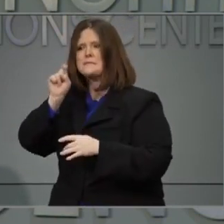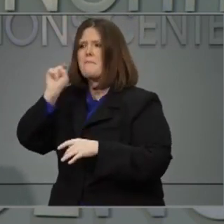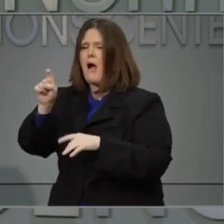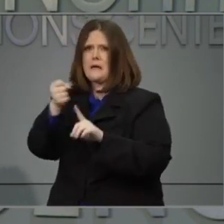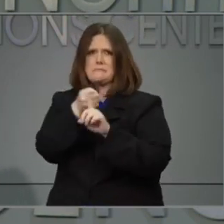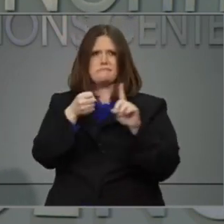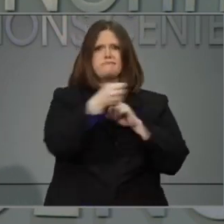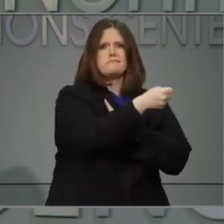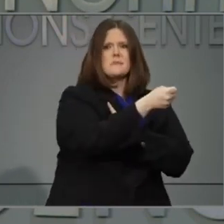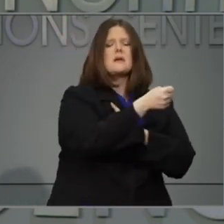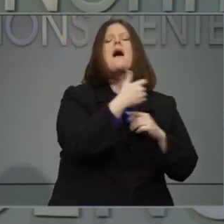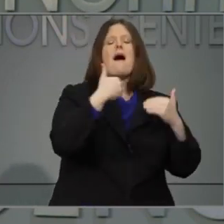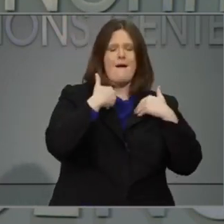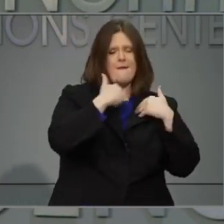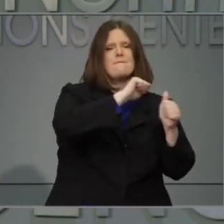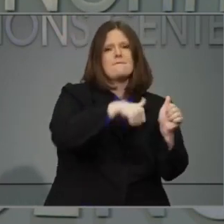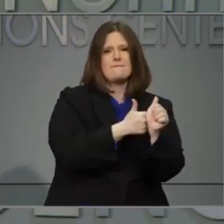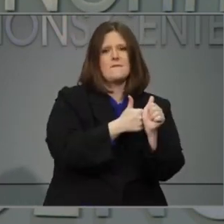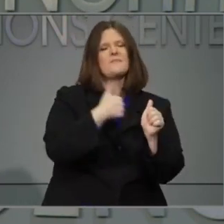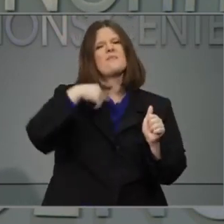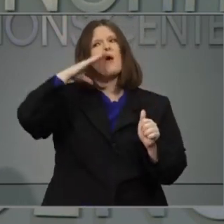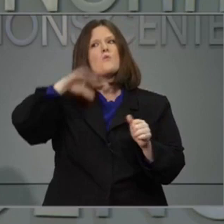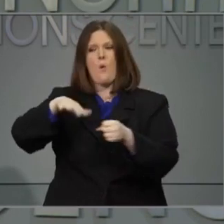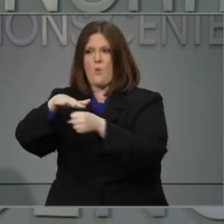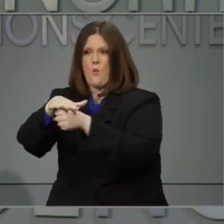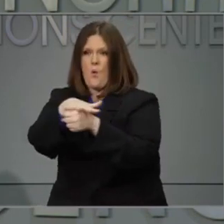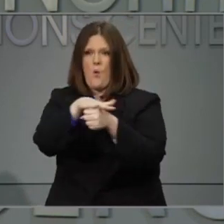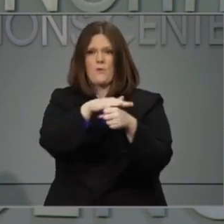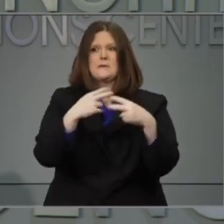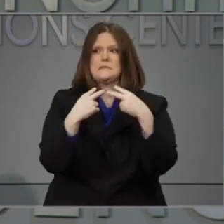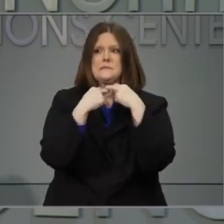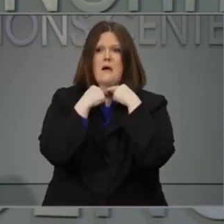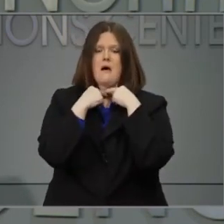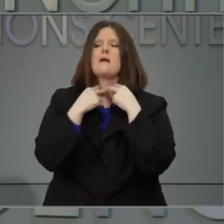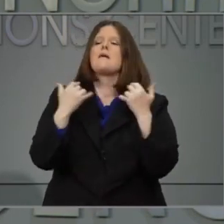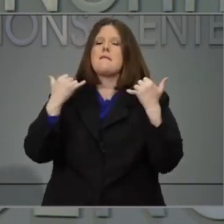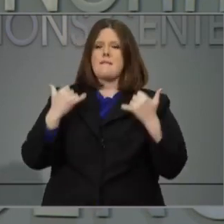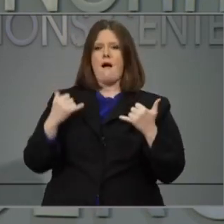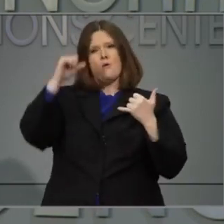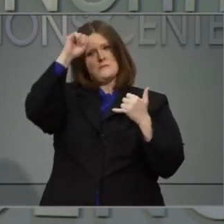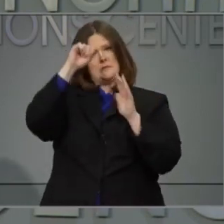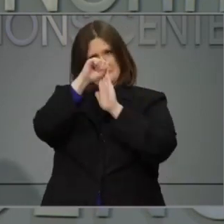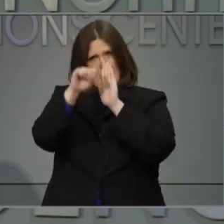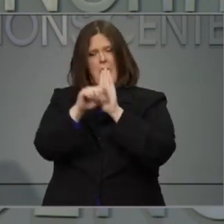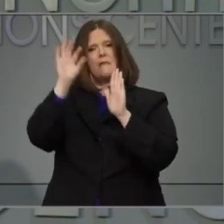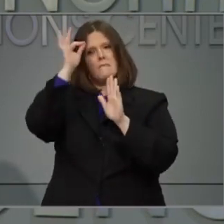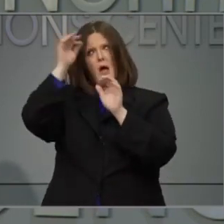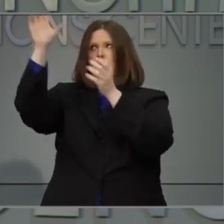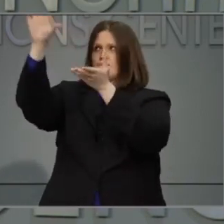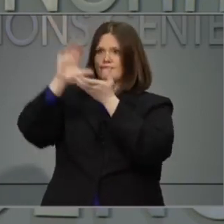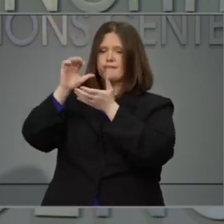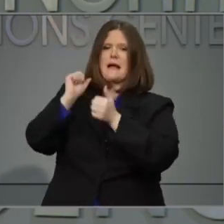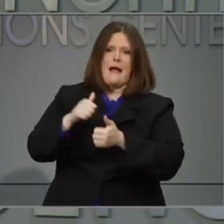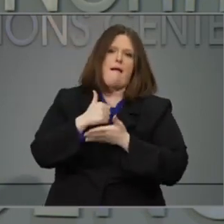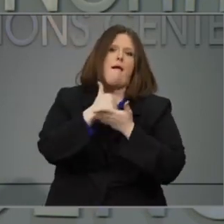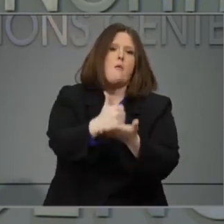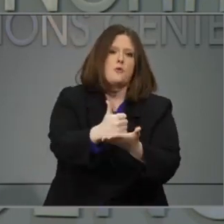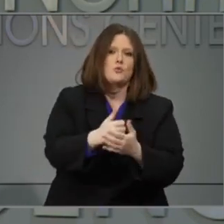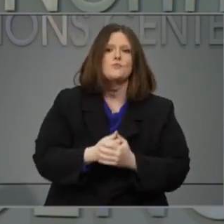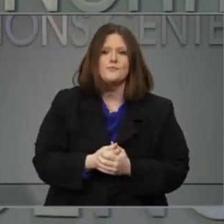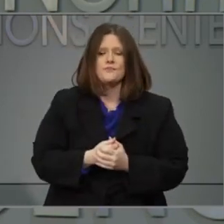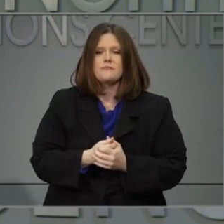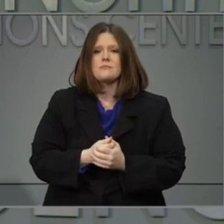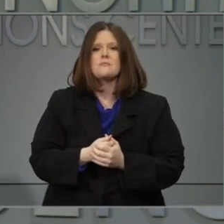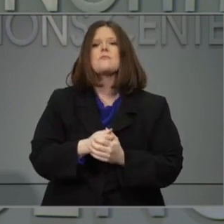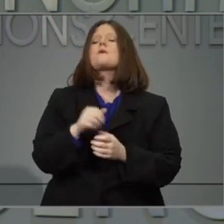a real problem for local governments and we're glad that we can help with this. We're also preparing